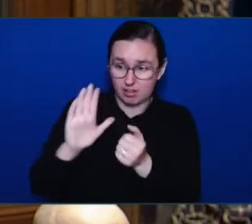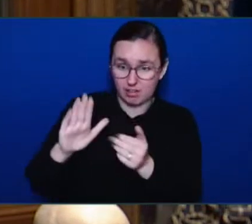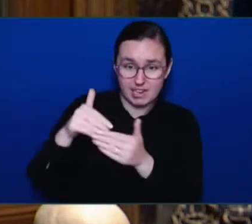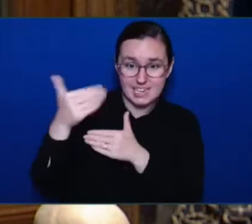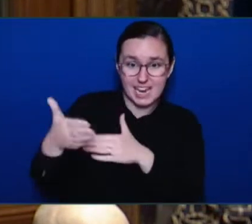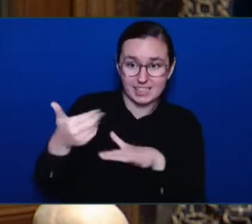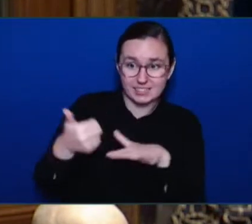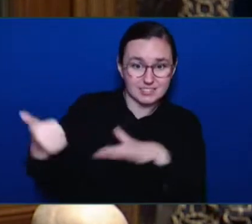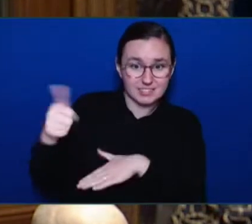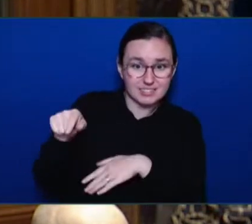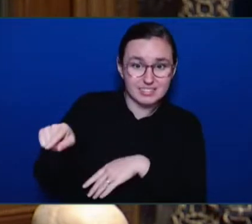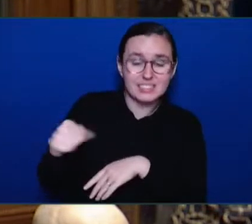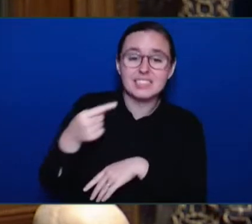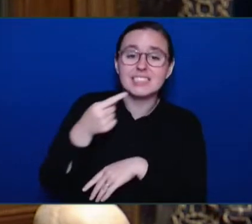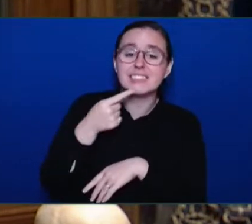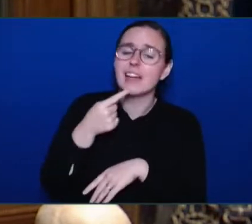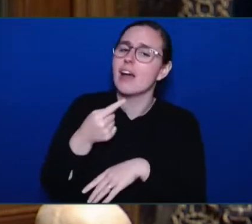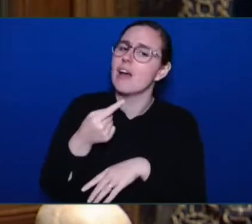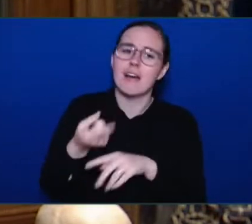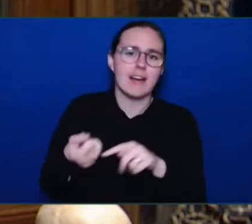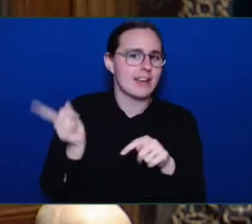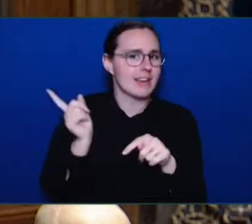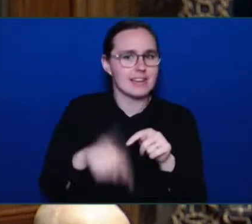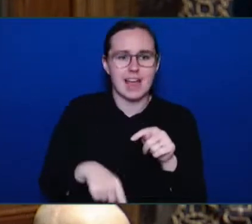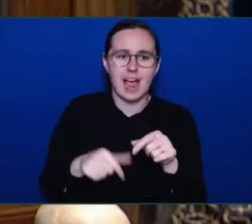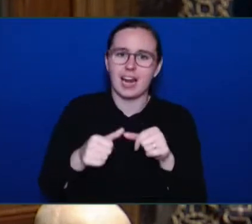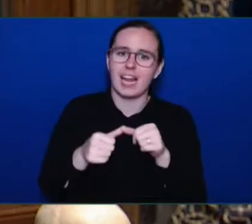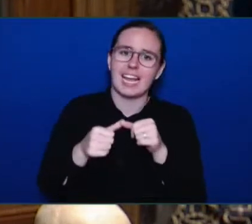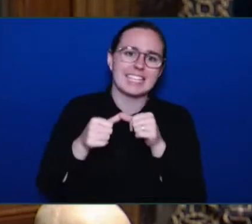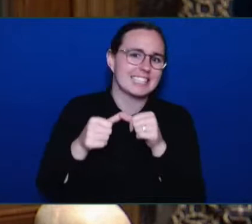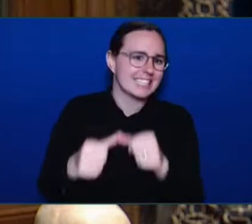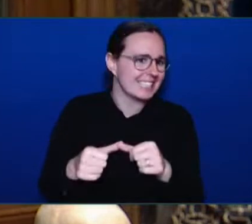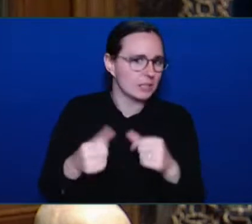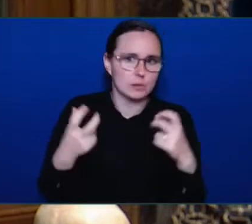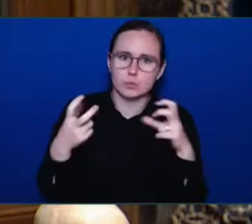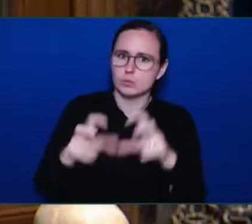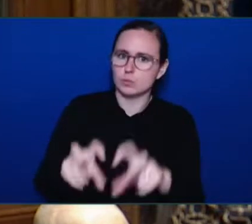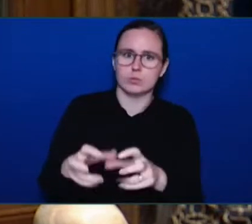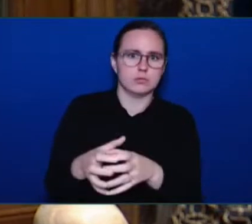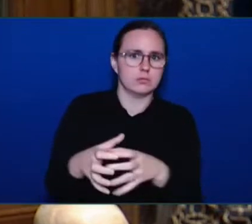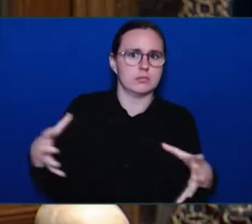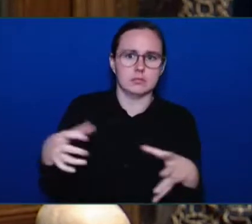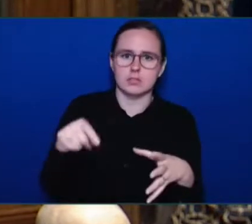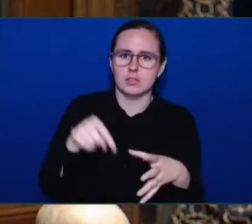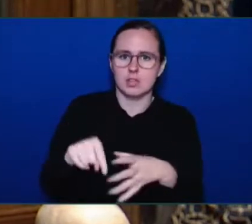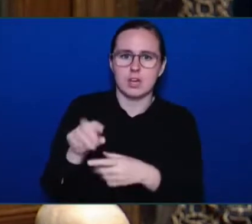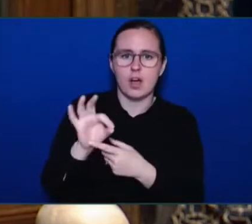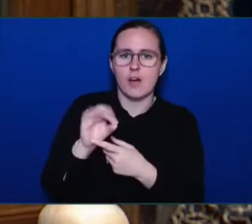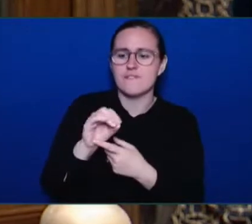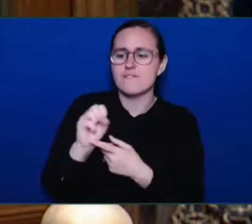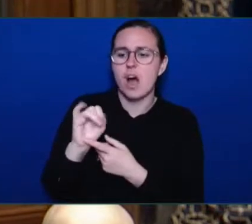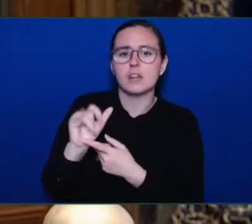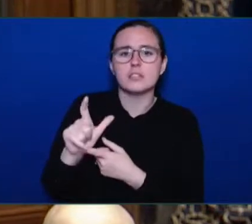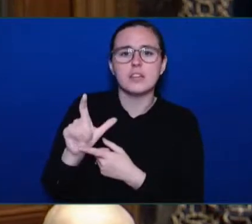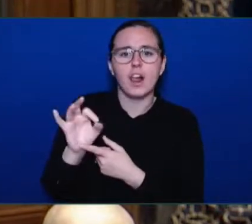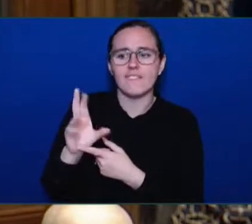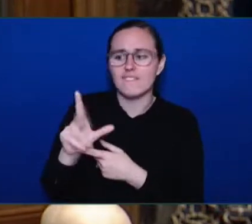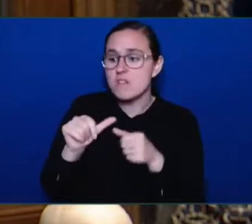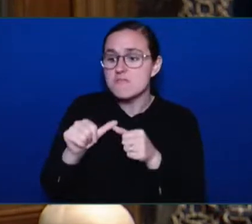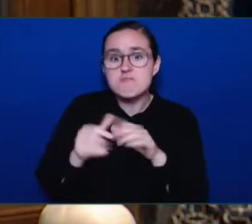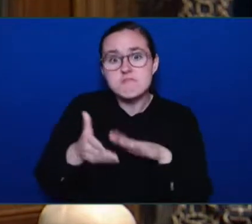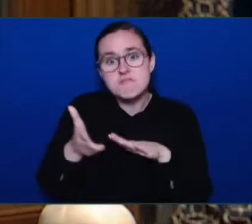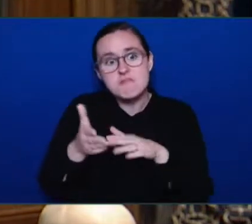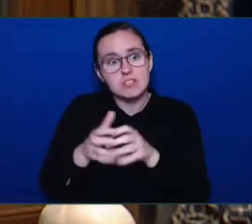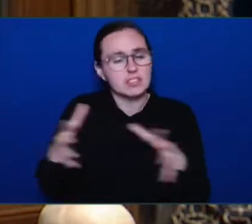infrastructure and hit our climate goals. Let's see what others are saying about this government's climate record. Last